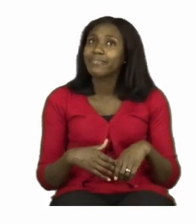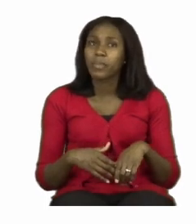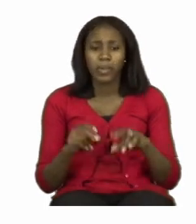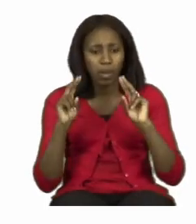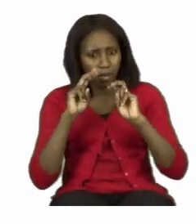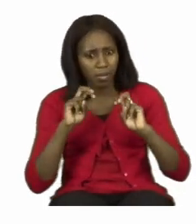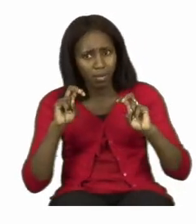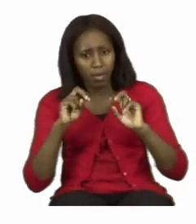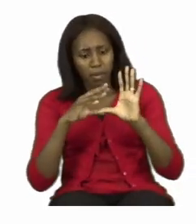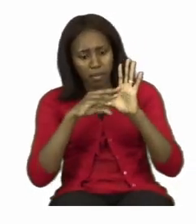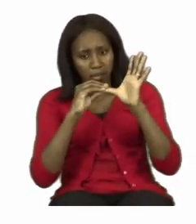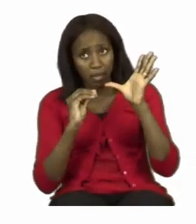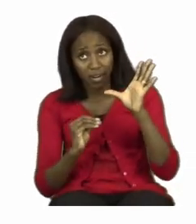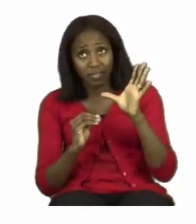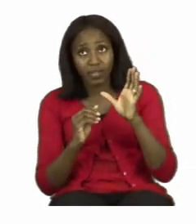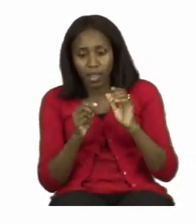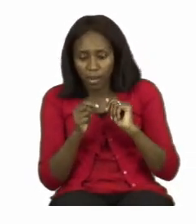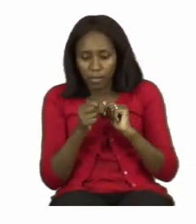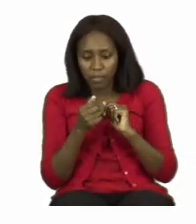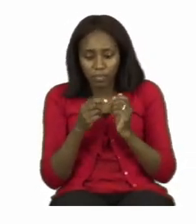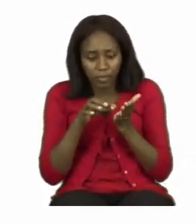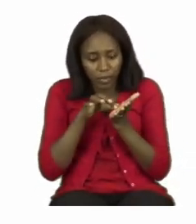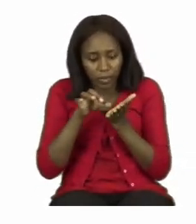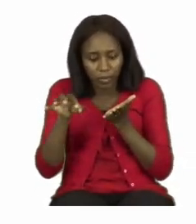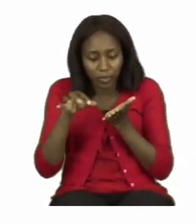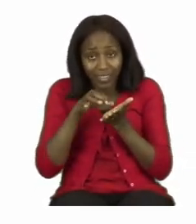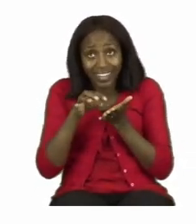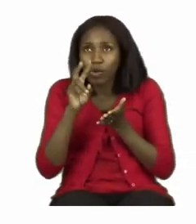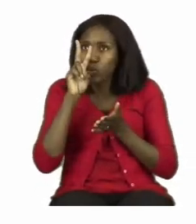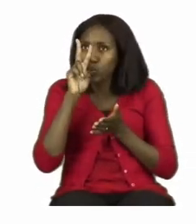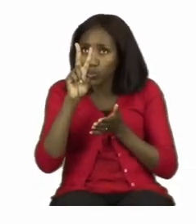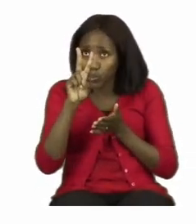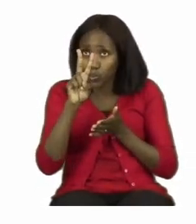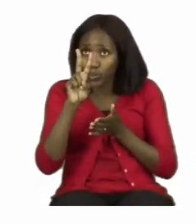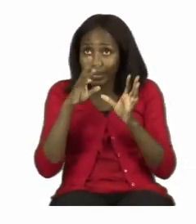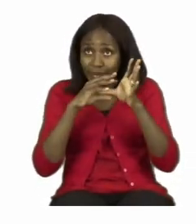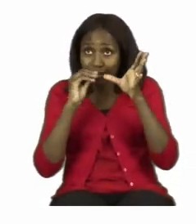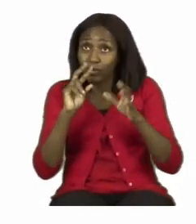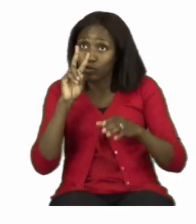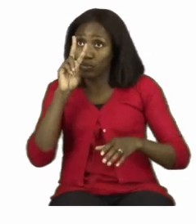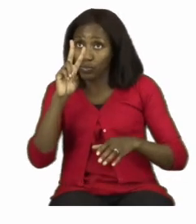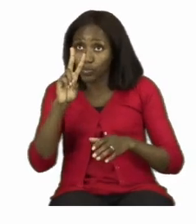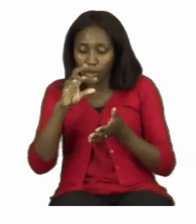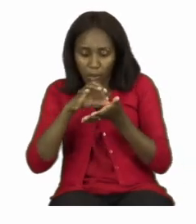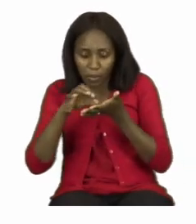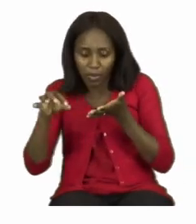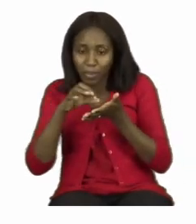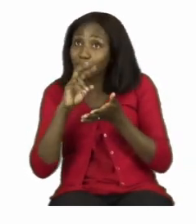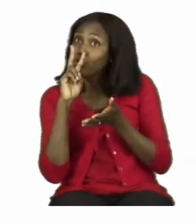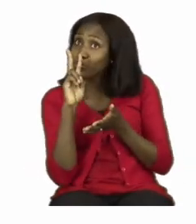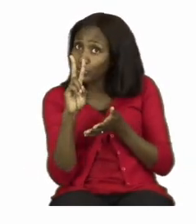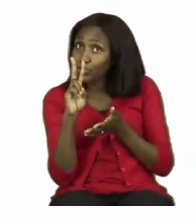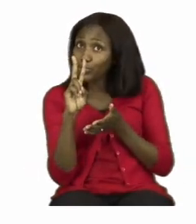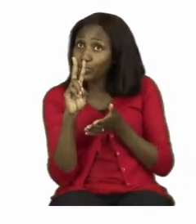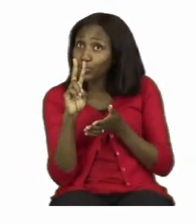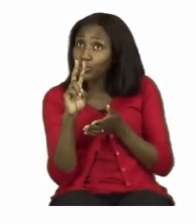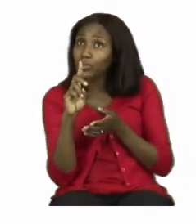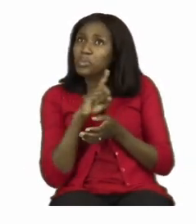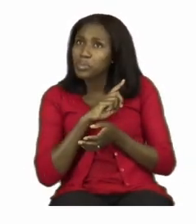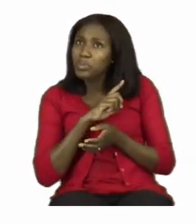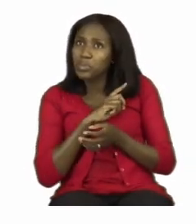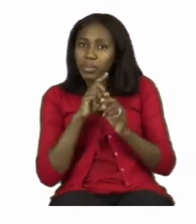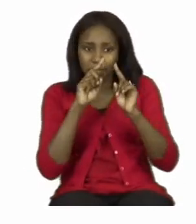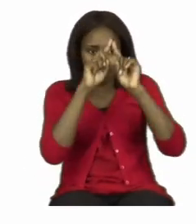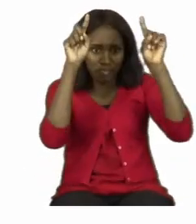and two seeds. After we collect our leaves and seeds, we need to paste them in the